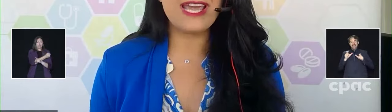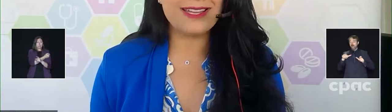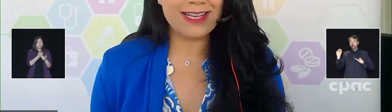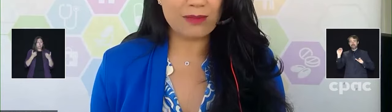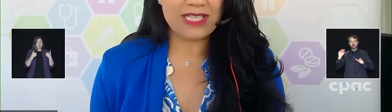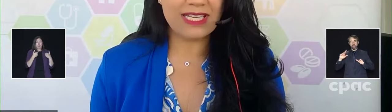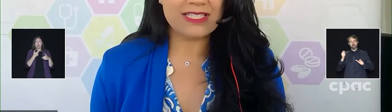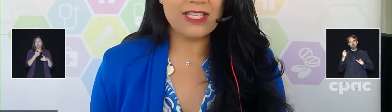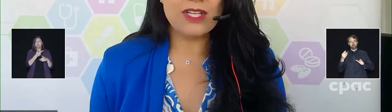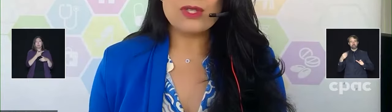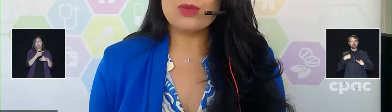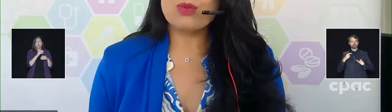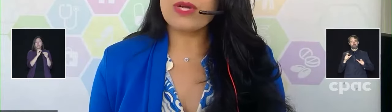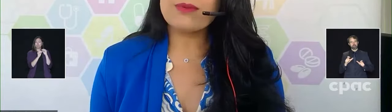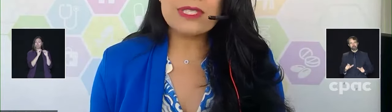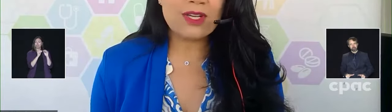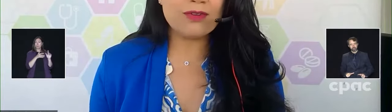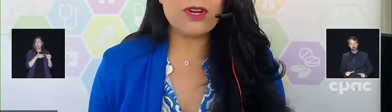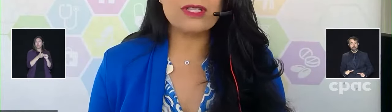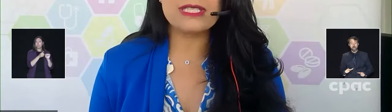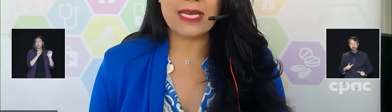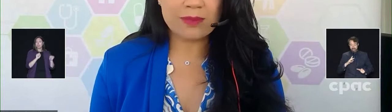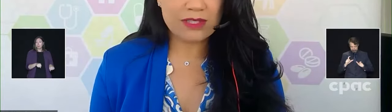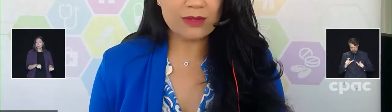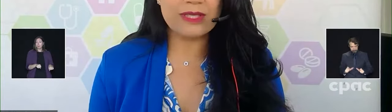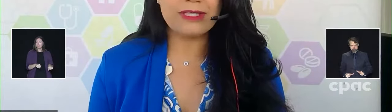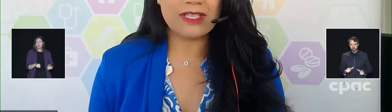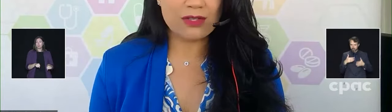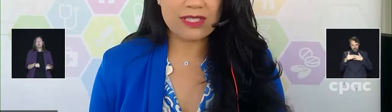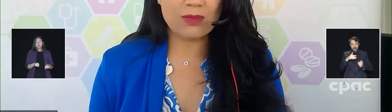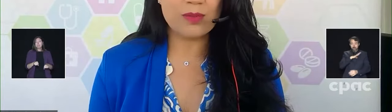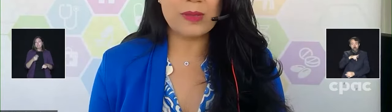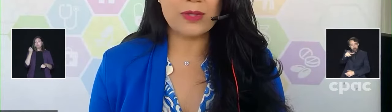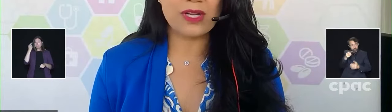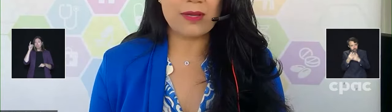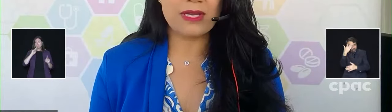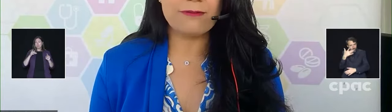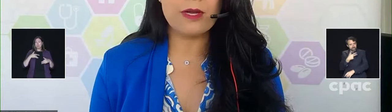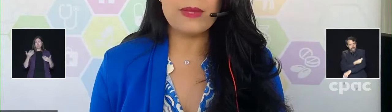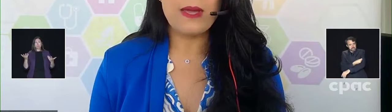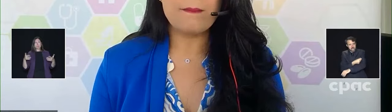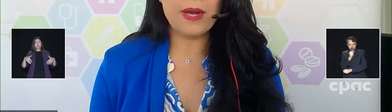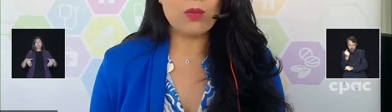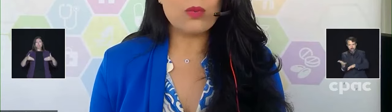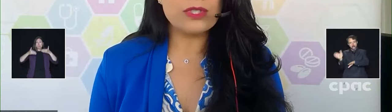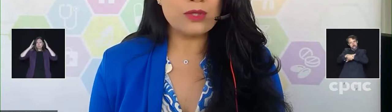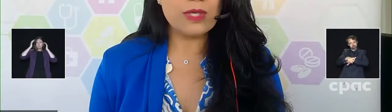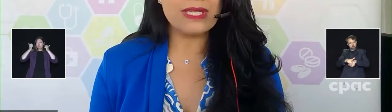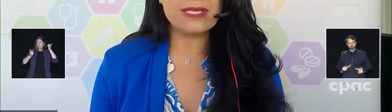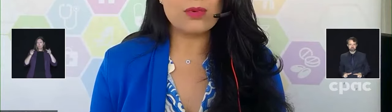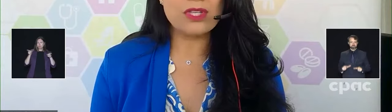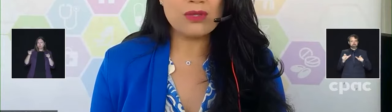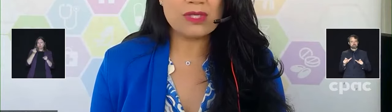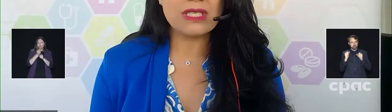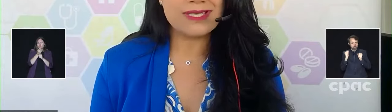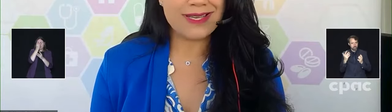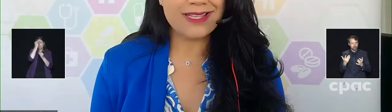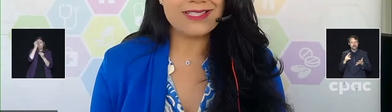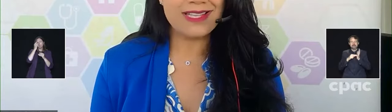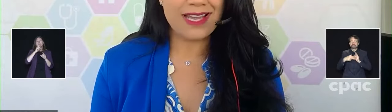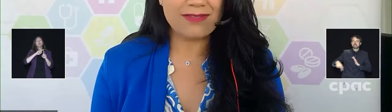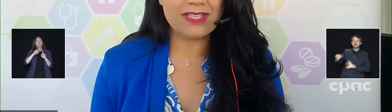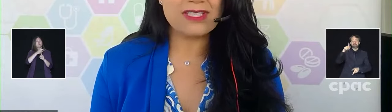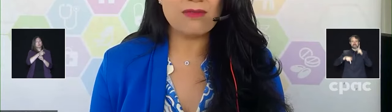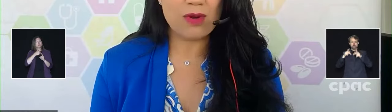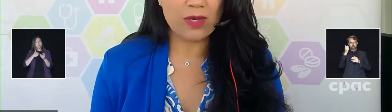can update. So what I would say overall is absolutely you can understand where people are coming from, but what we're doing is that we're using the science and the